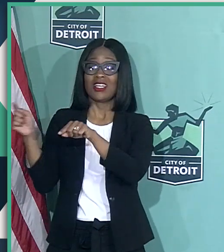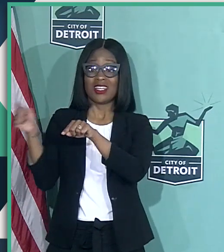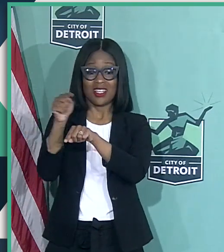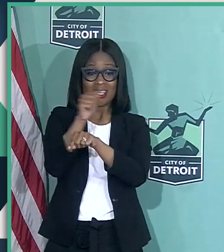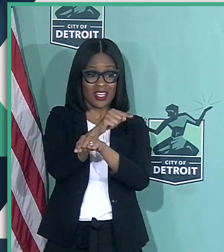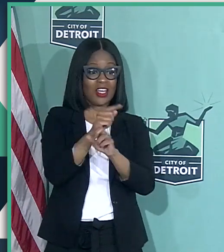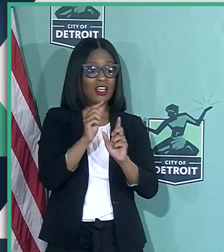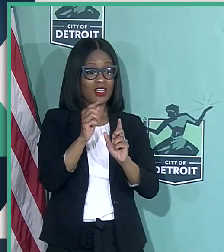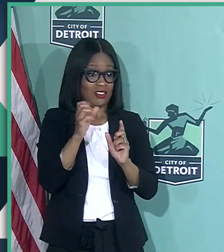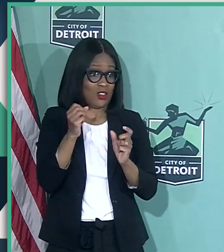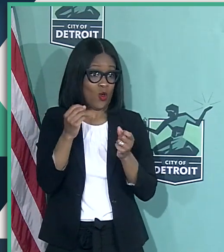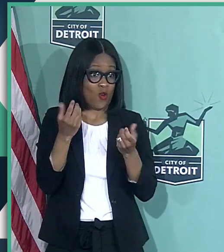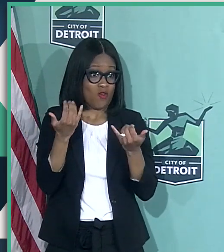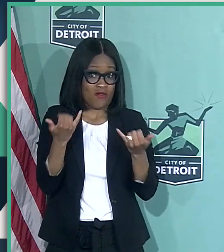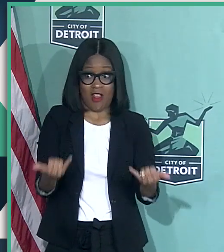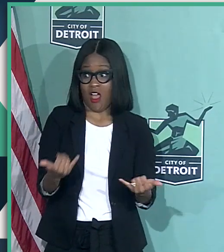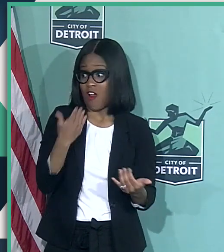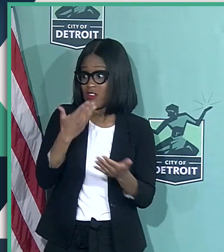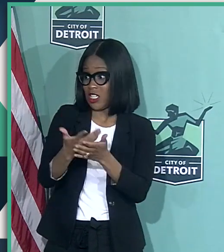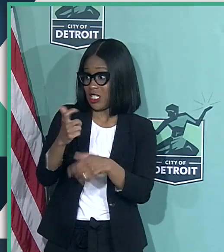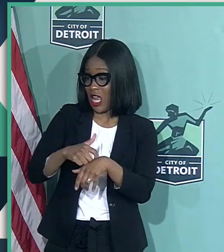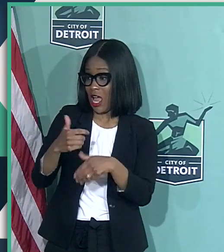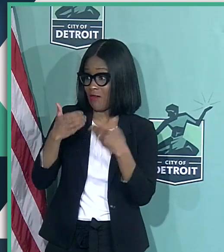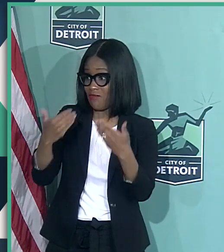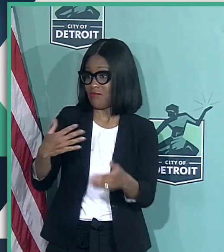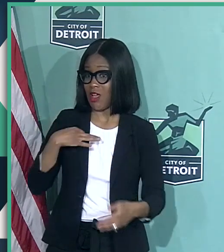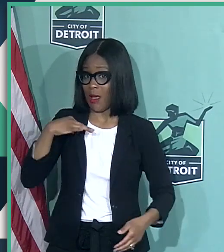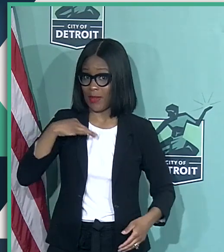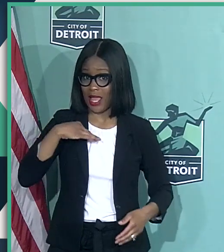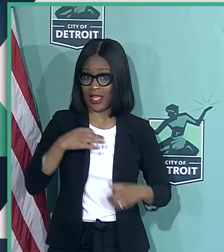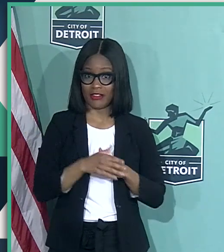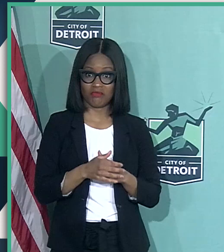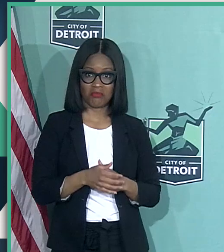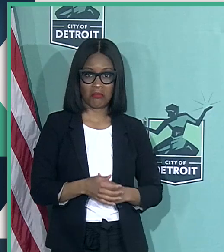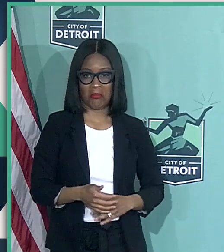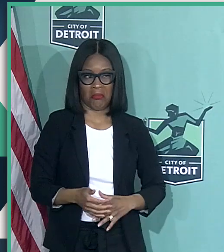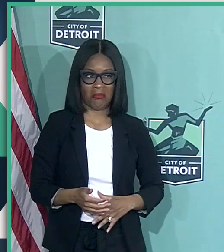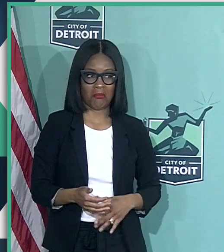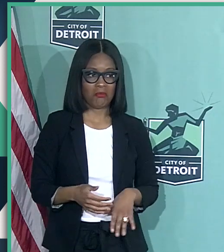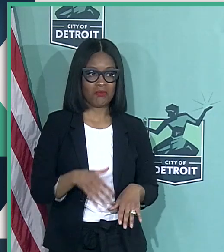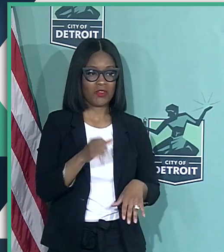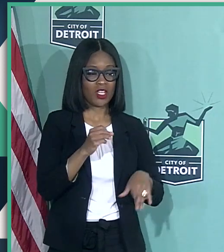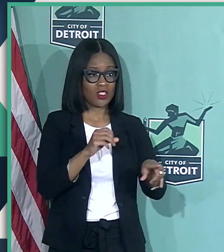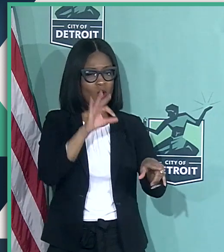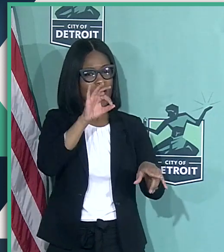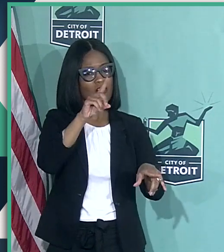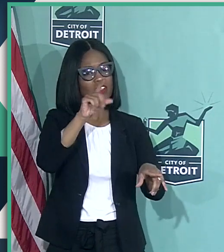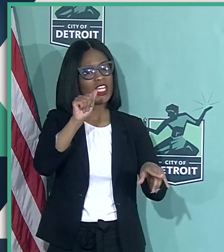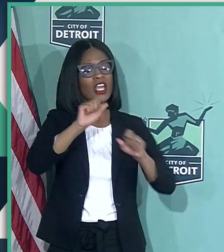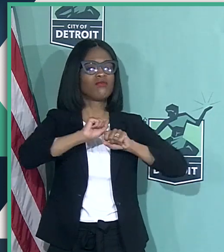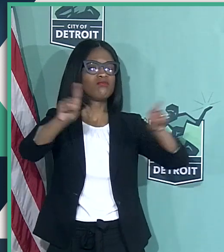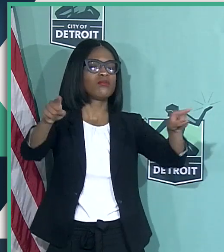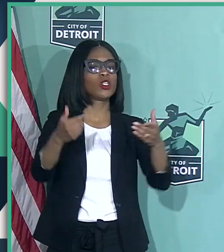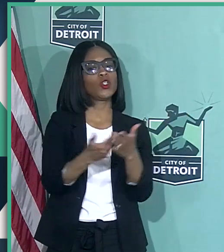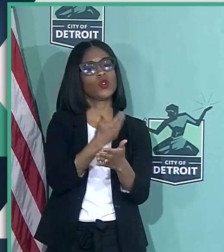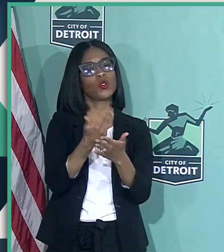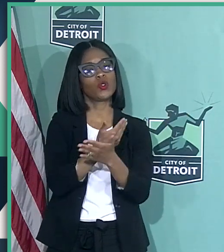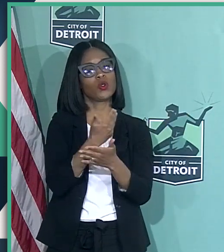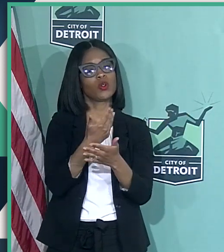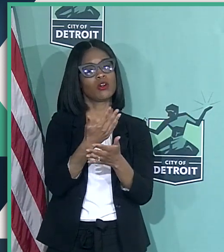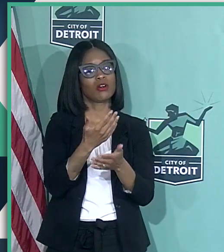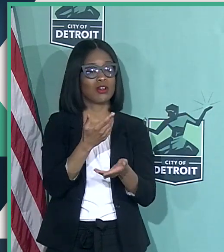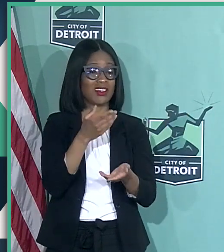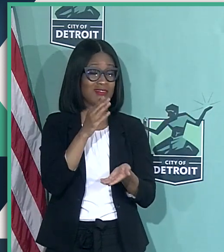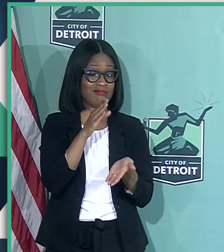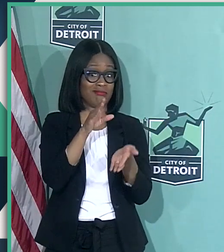inside them, now's a good time to apply. Okay. Mr. Mayor, the FDA has put out some new, I'm just going to